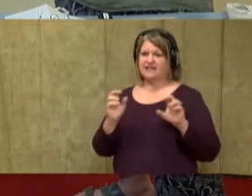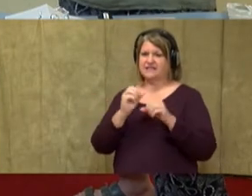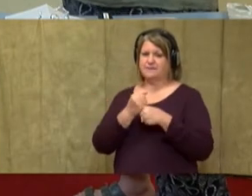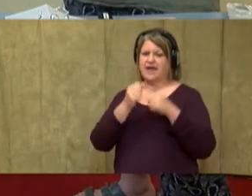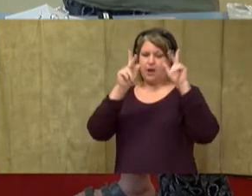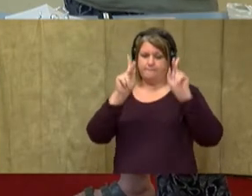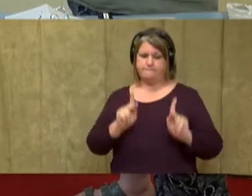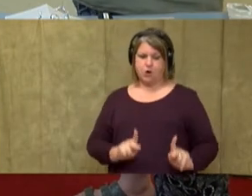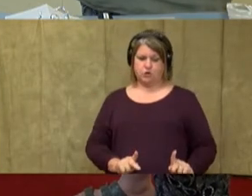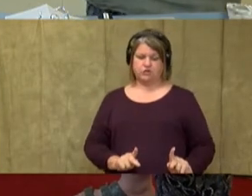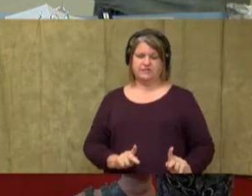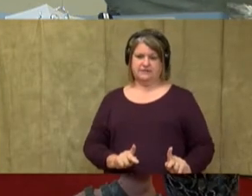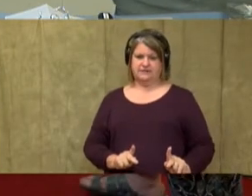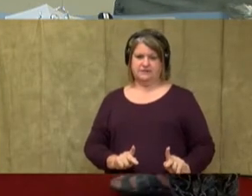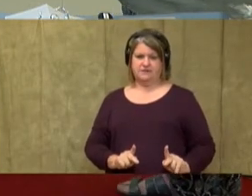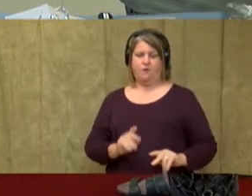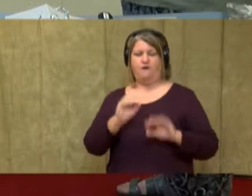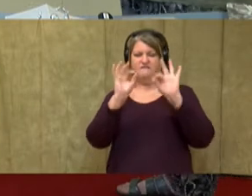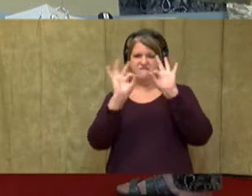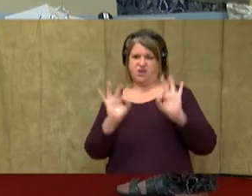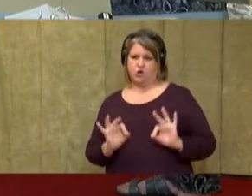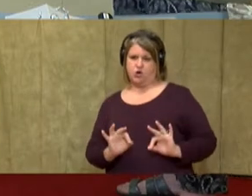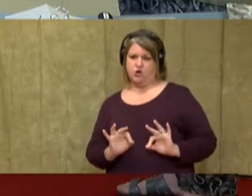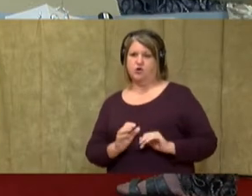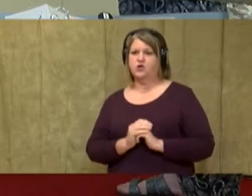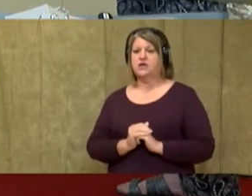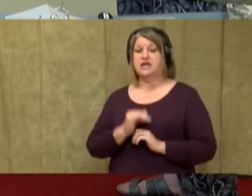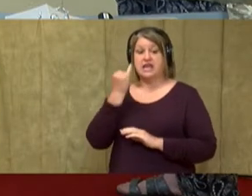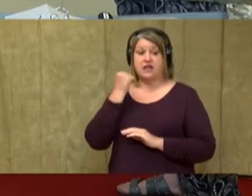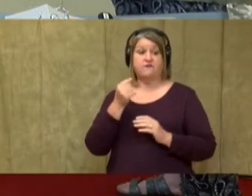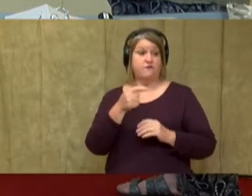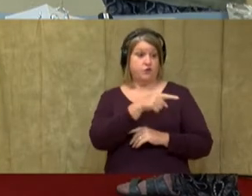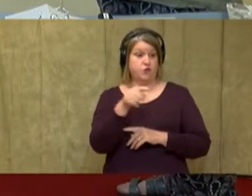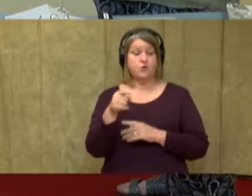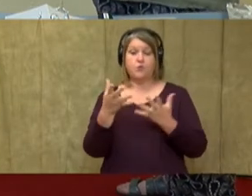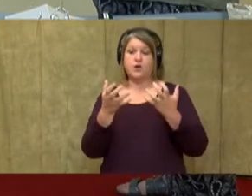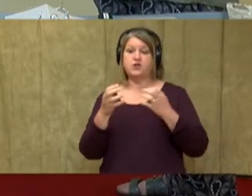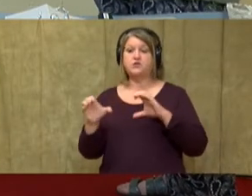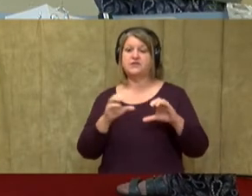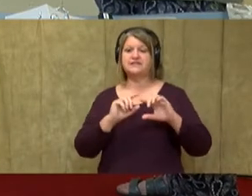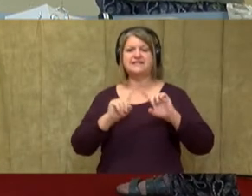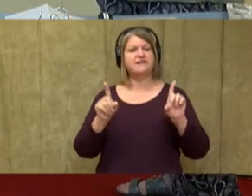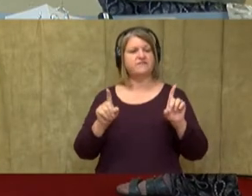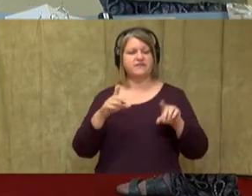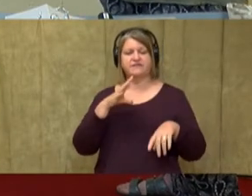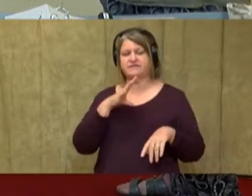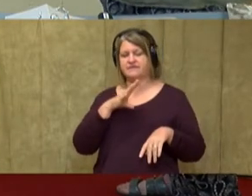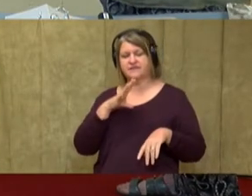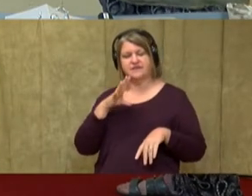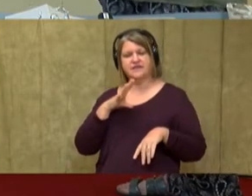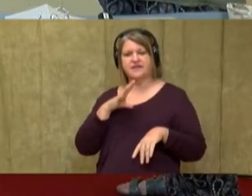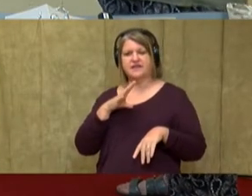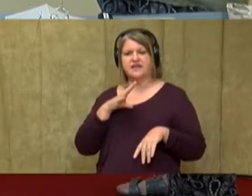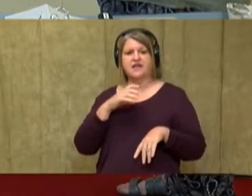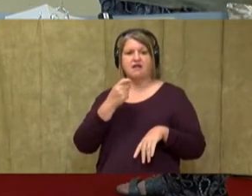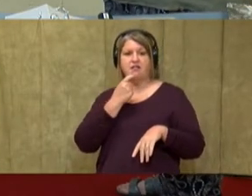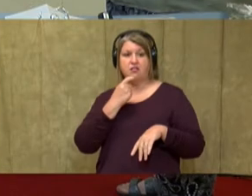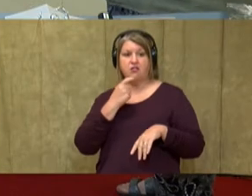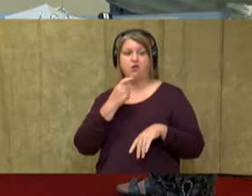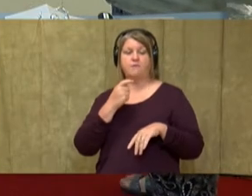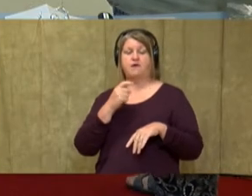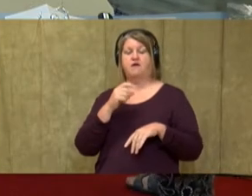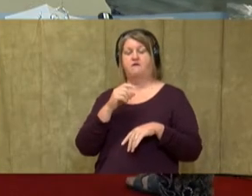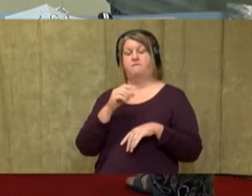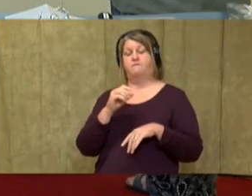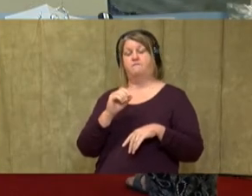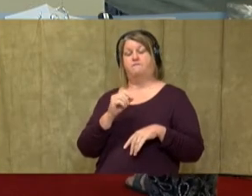person or a figure. Now, if you want to do it different than I'm doing today, you can because aluminum foil is very soft. You can crunch it up